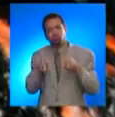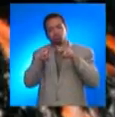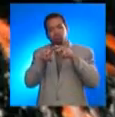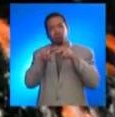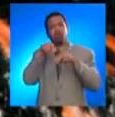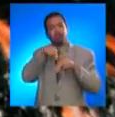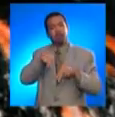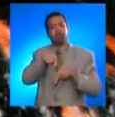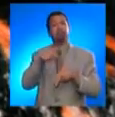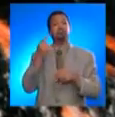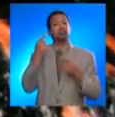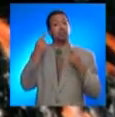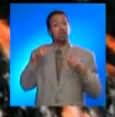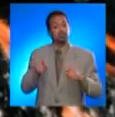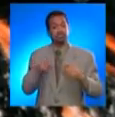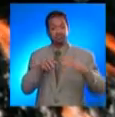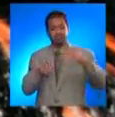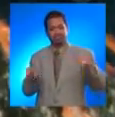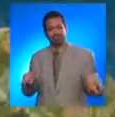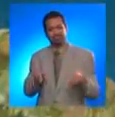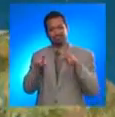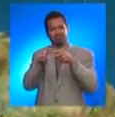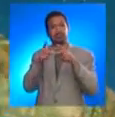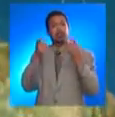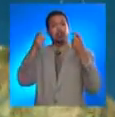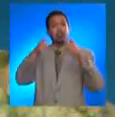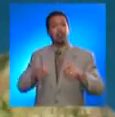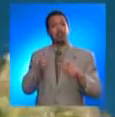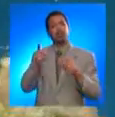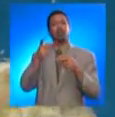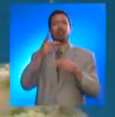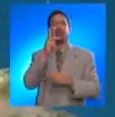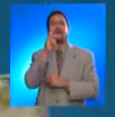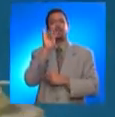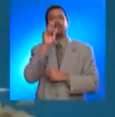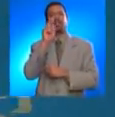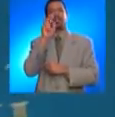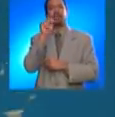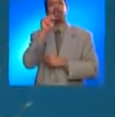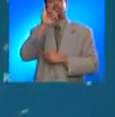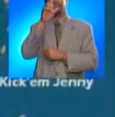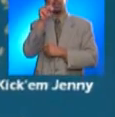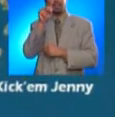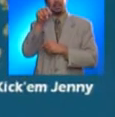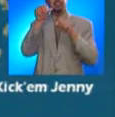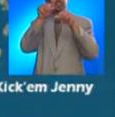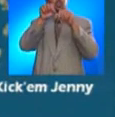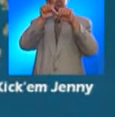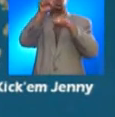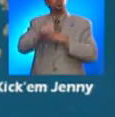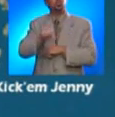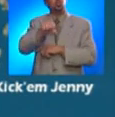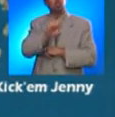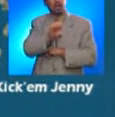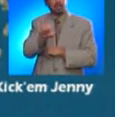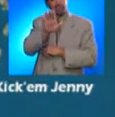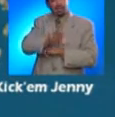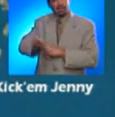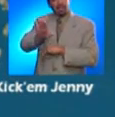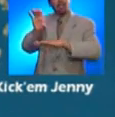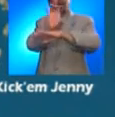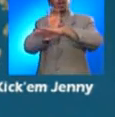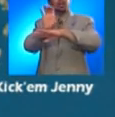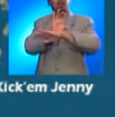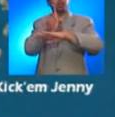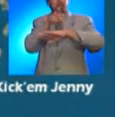Among possible submarine eruptions, the greatest threat comes from a volcano called Kickam Jenny, located in the southeast